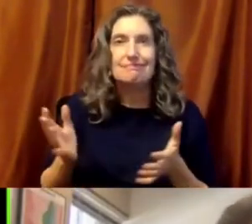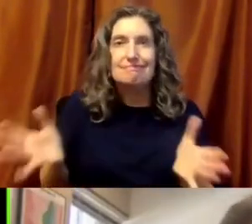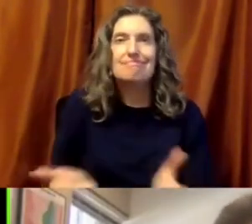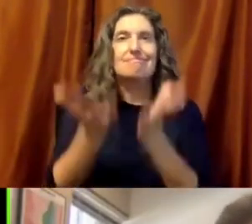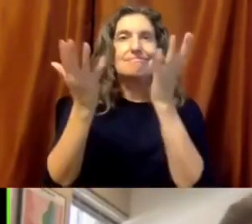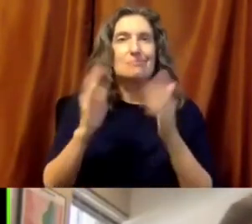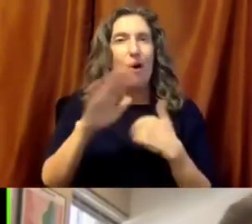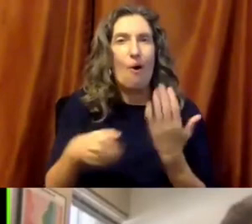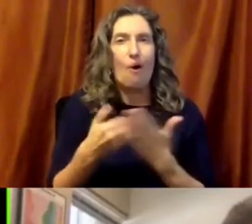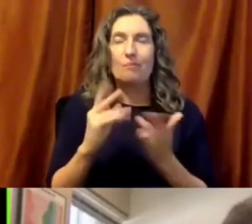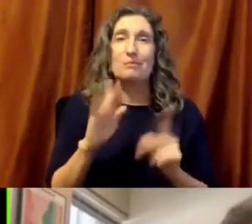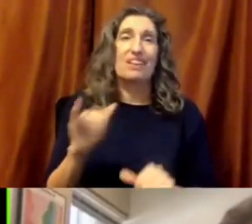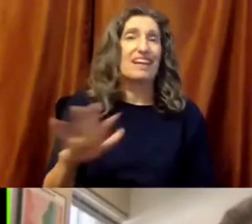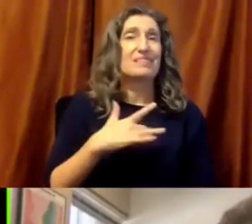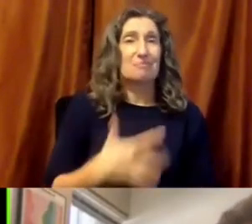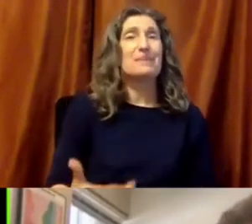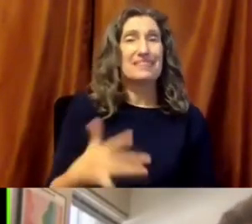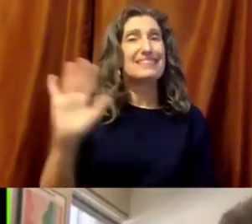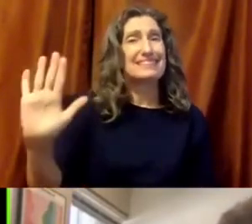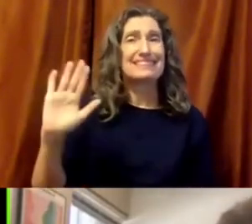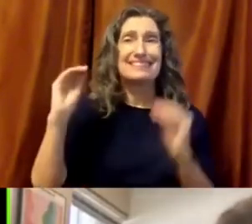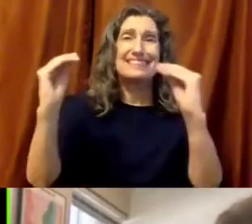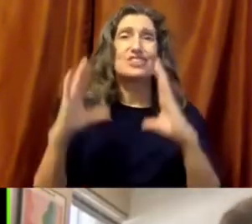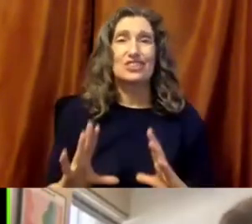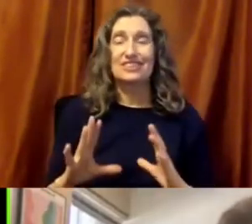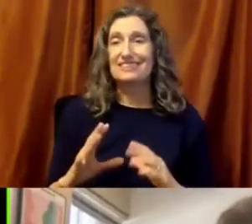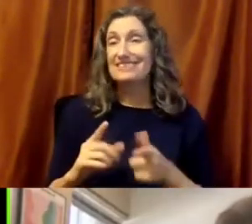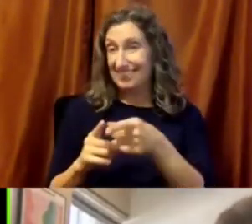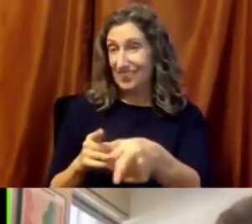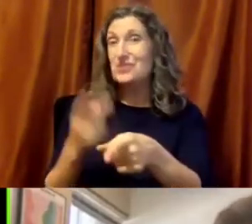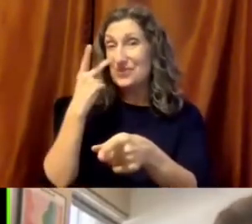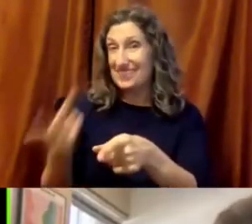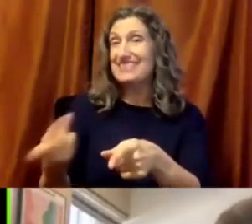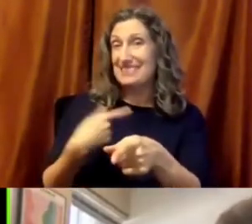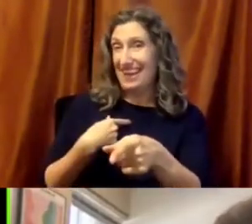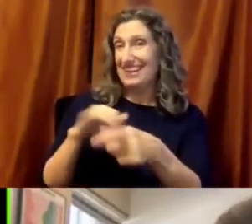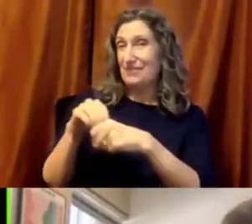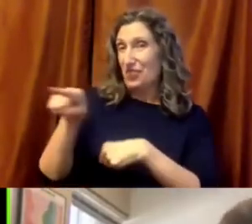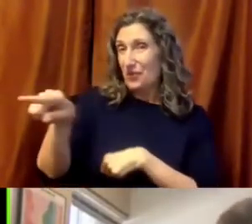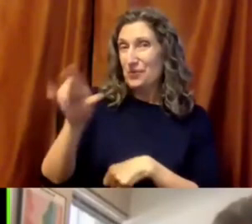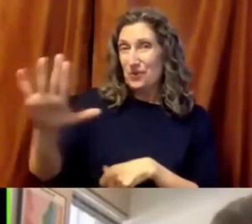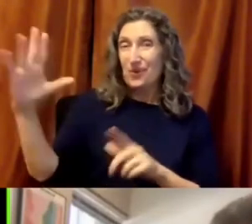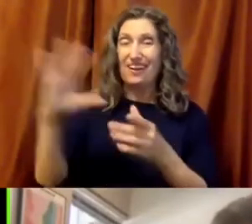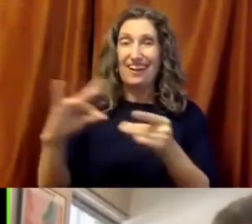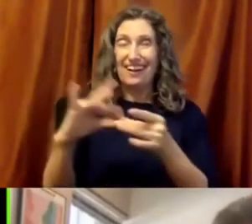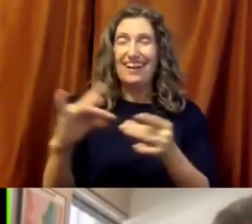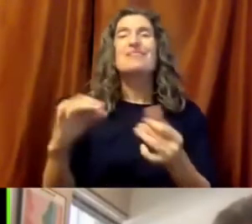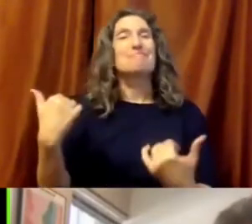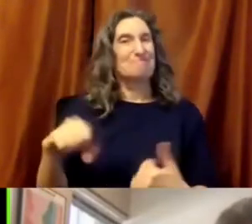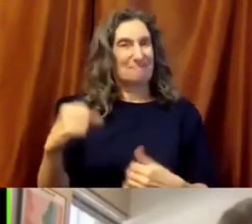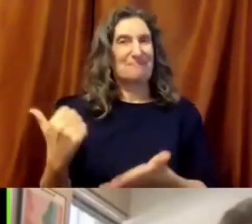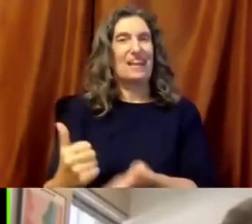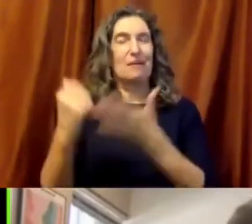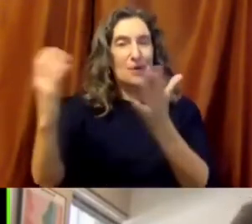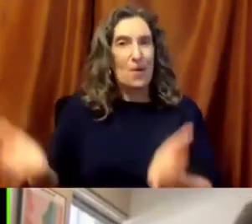things better for all. And you today have given us an incredible example of what that looks like from a very thoughtful